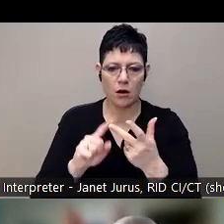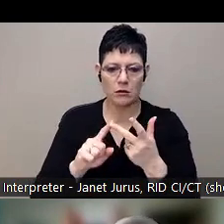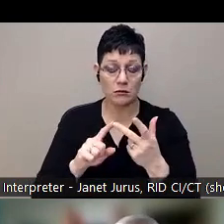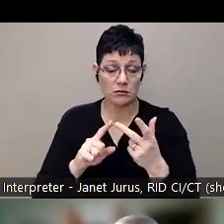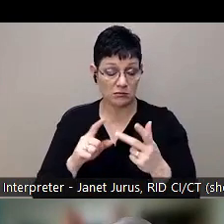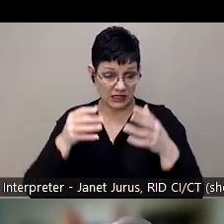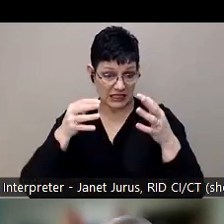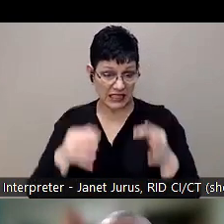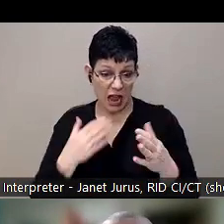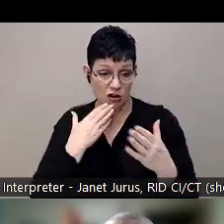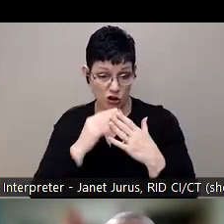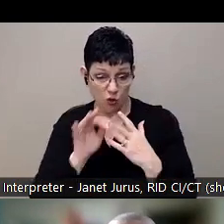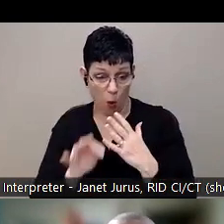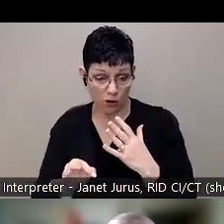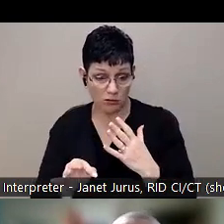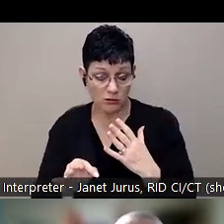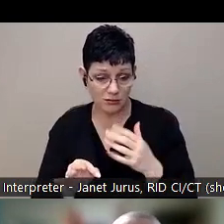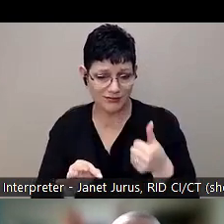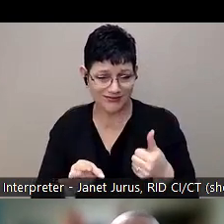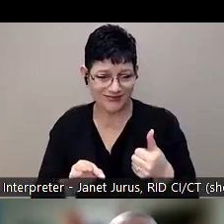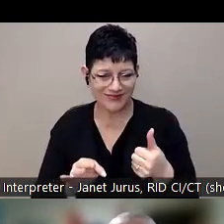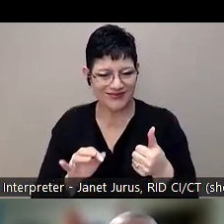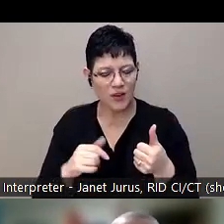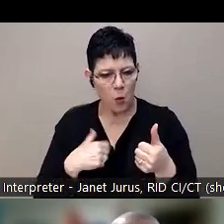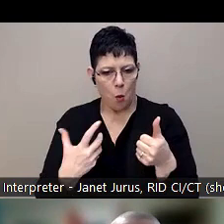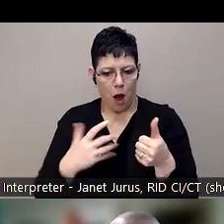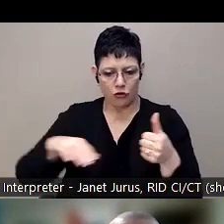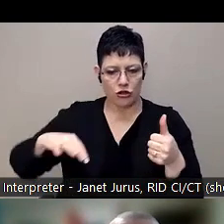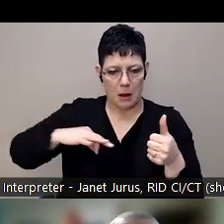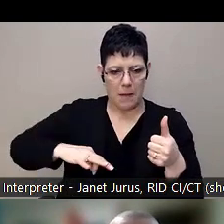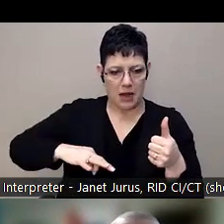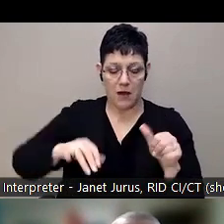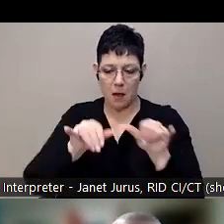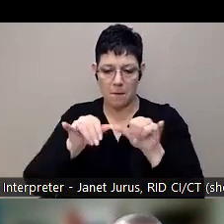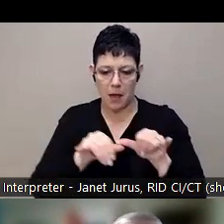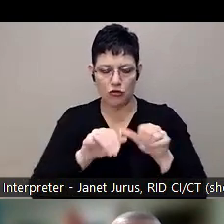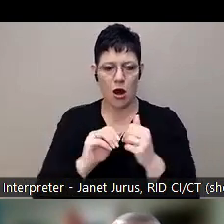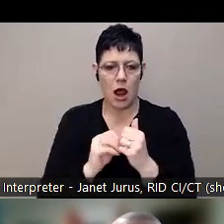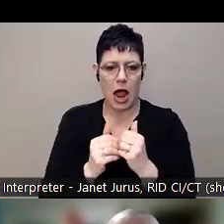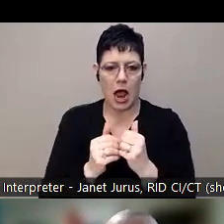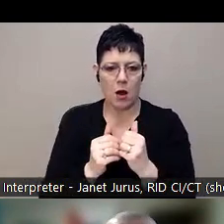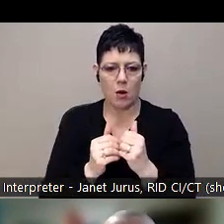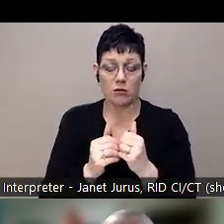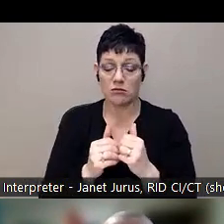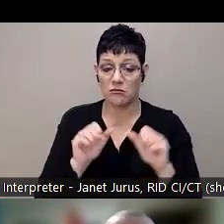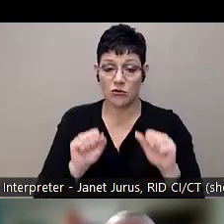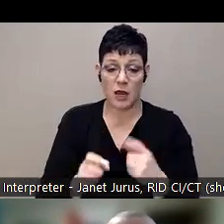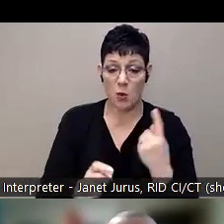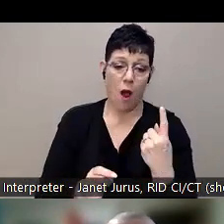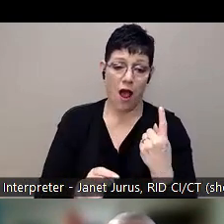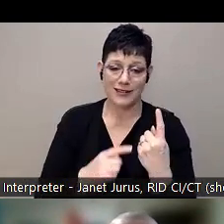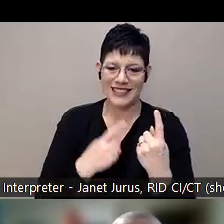anybody to be able to benefit from what we offer, and we measure success as few as one child